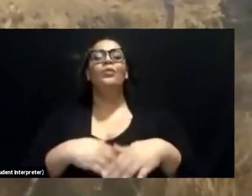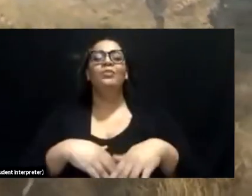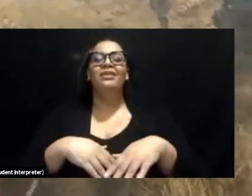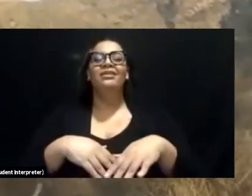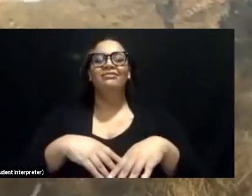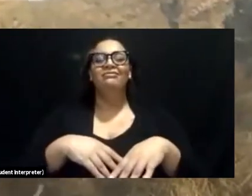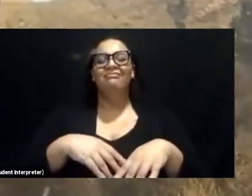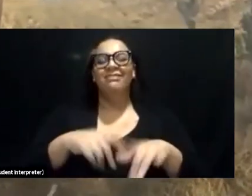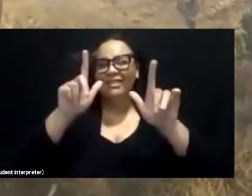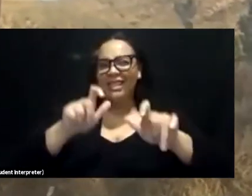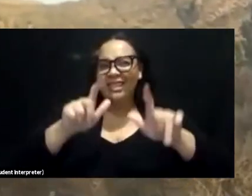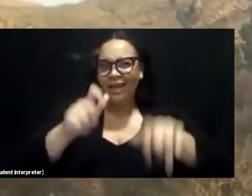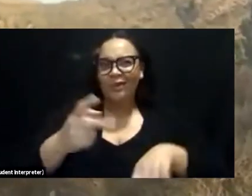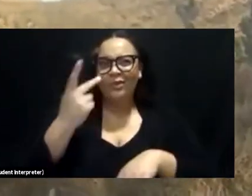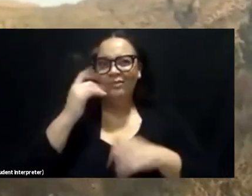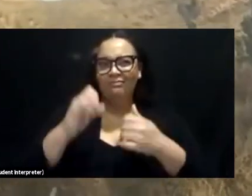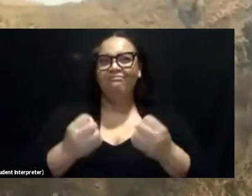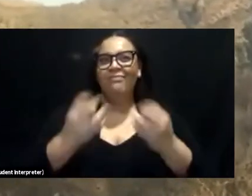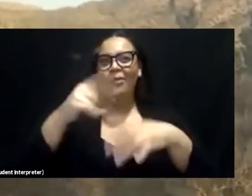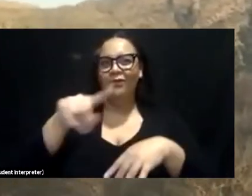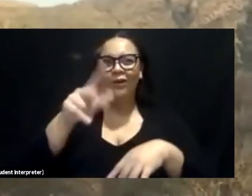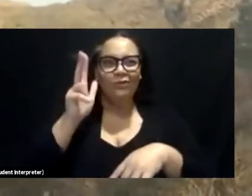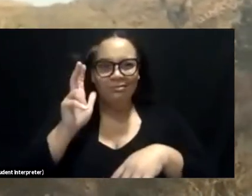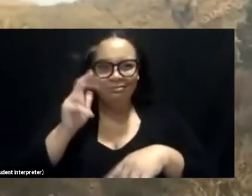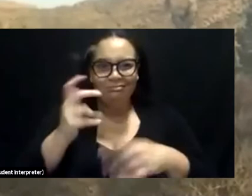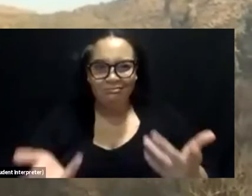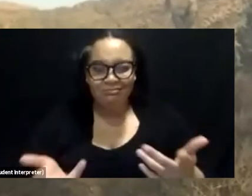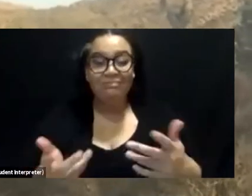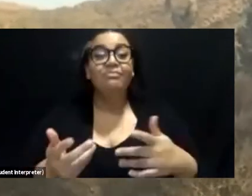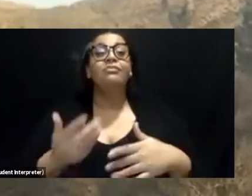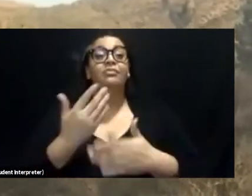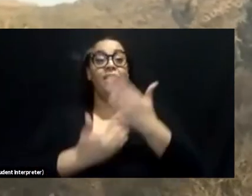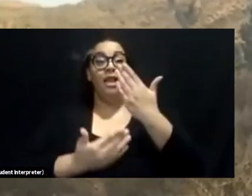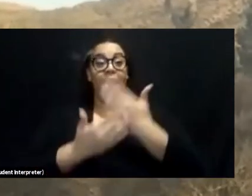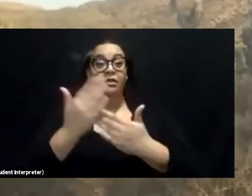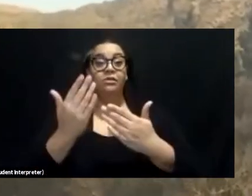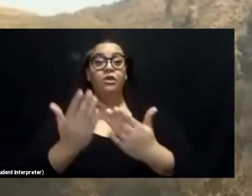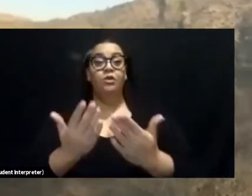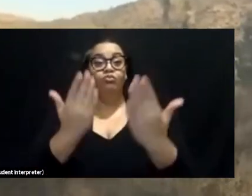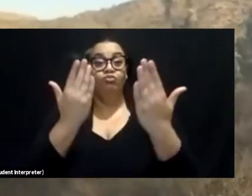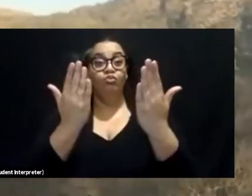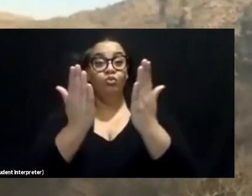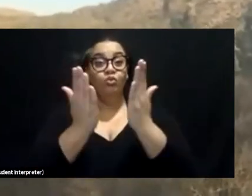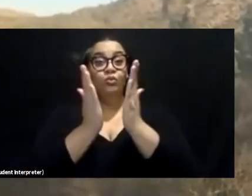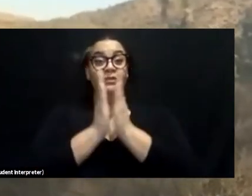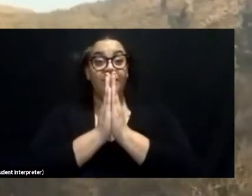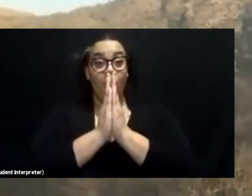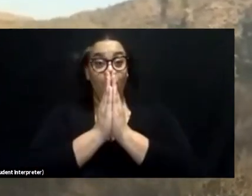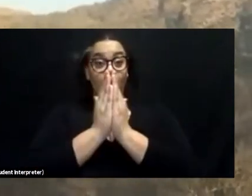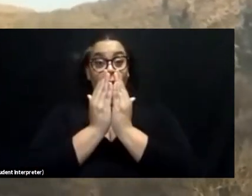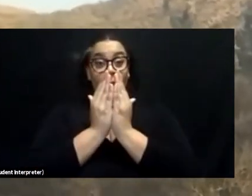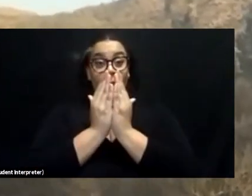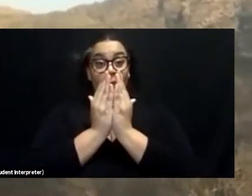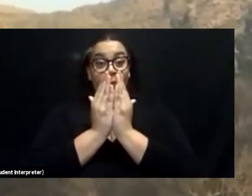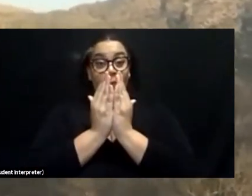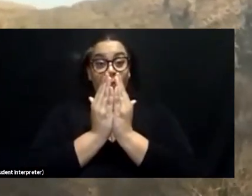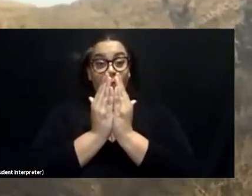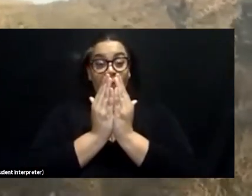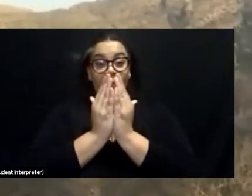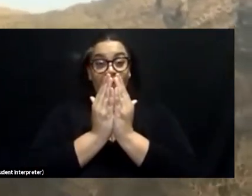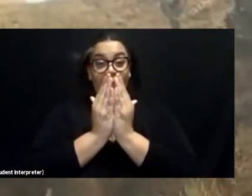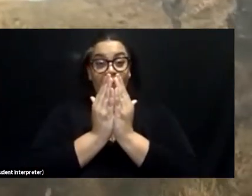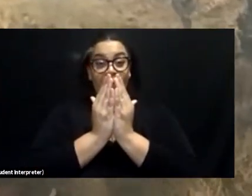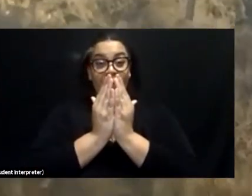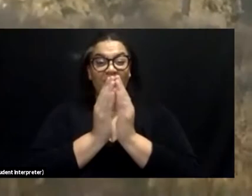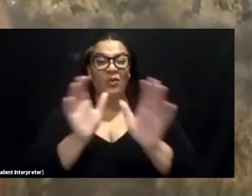now. Take both your hands and put them together kind of in front of you with your pinkies touching and your palms facing you. Perfect.